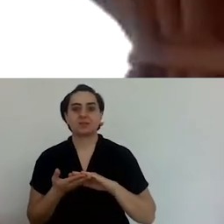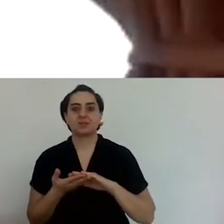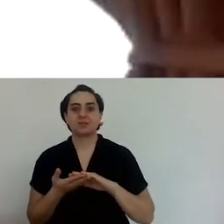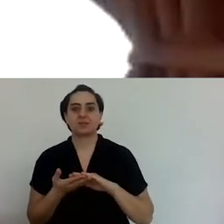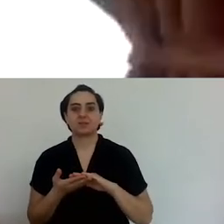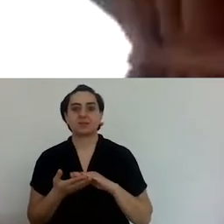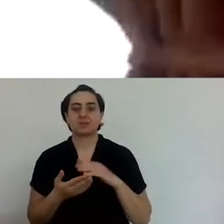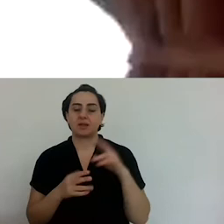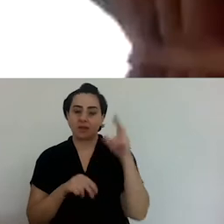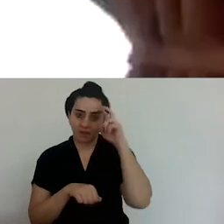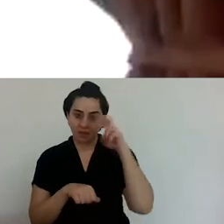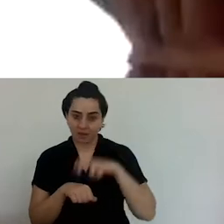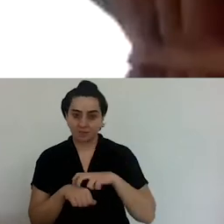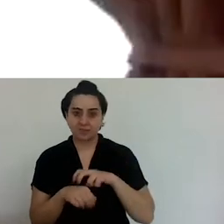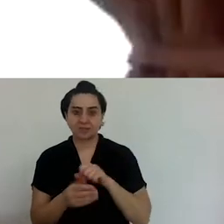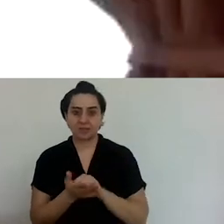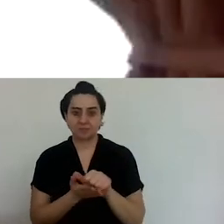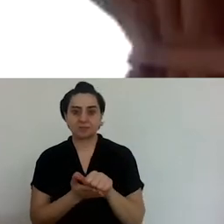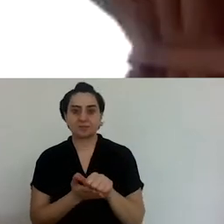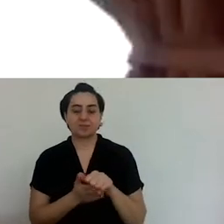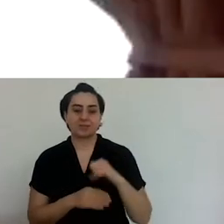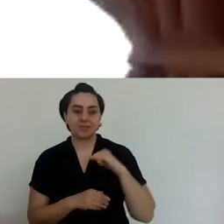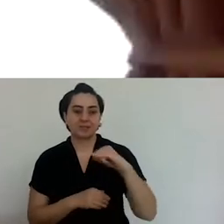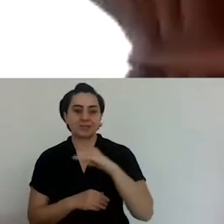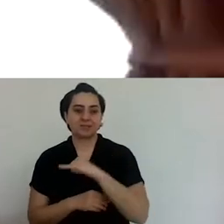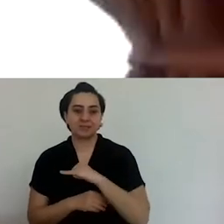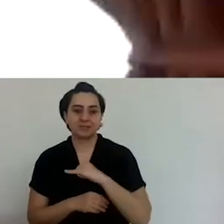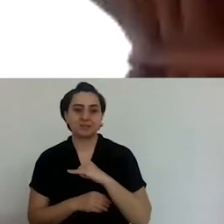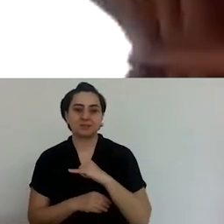her book, Şofrin Şen olsun.